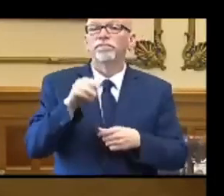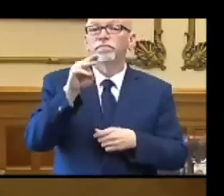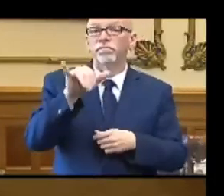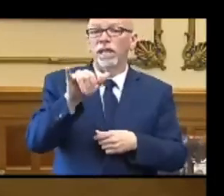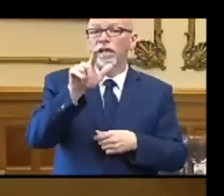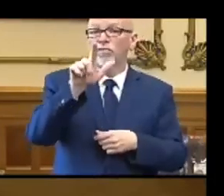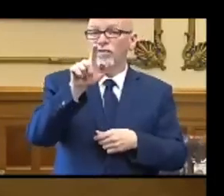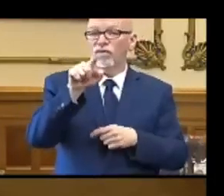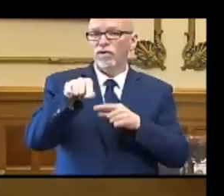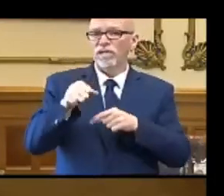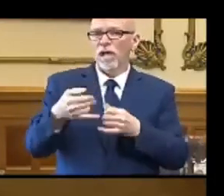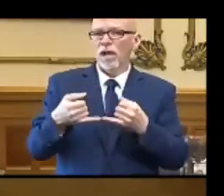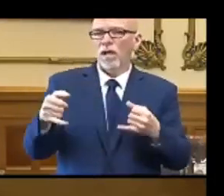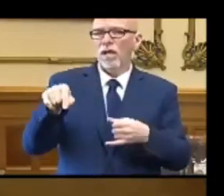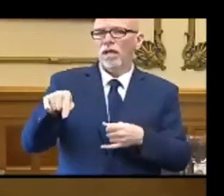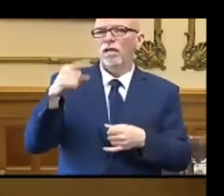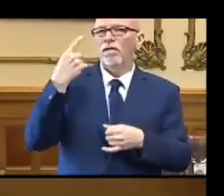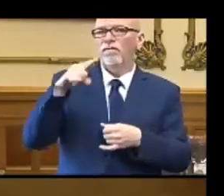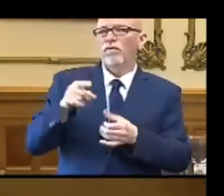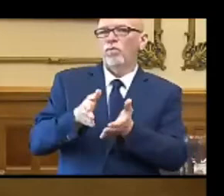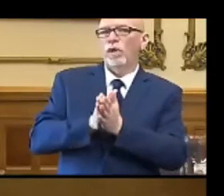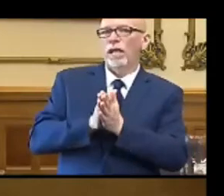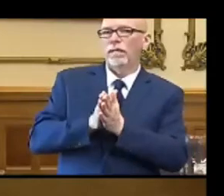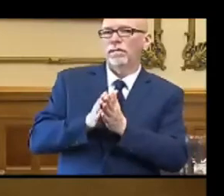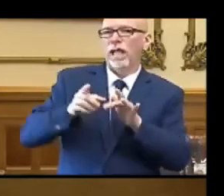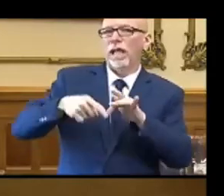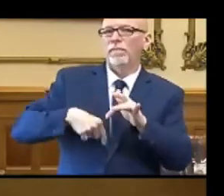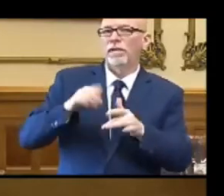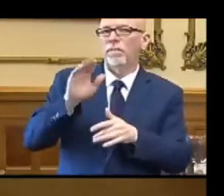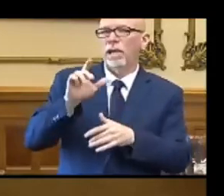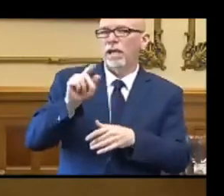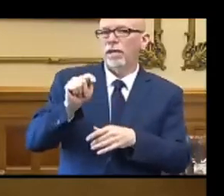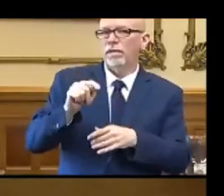21st is the deadline to request an absentee ballot.